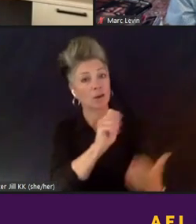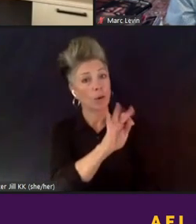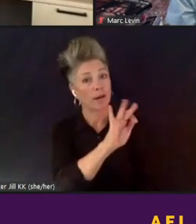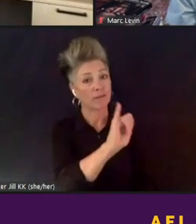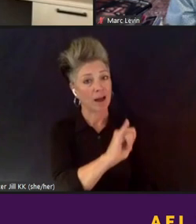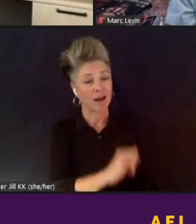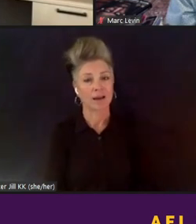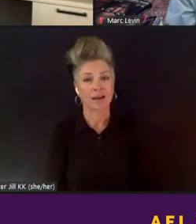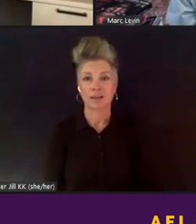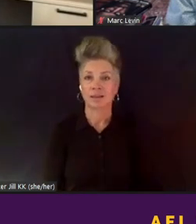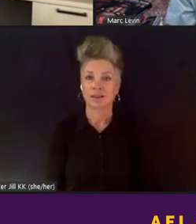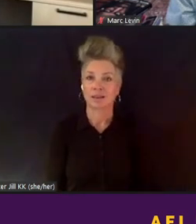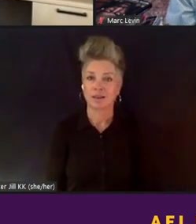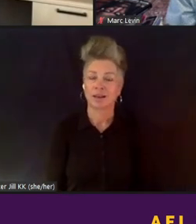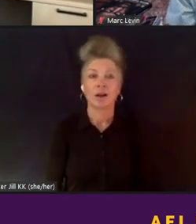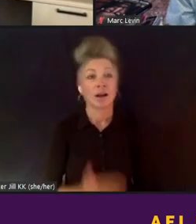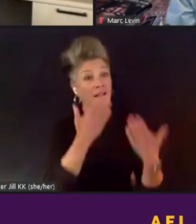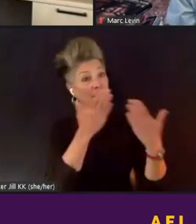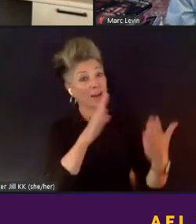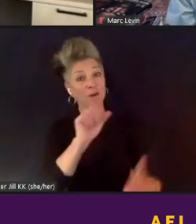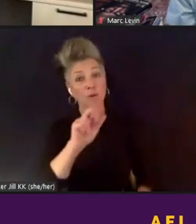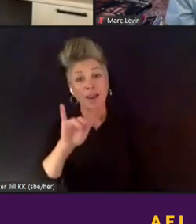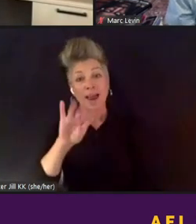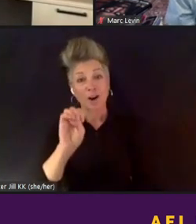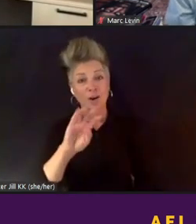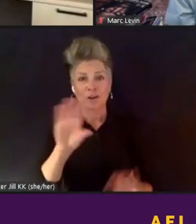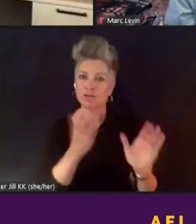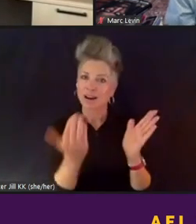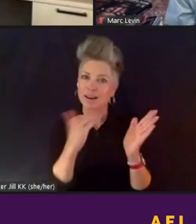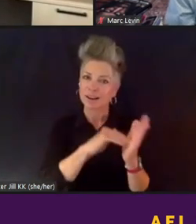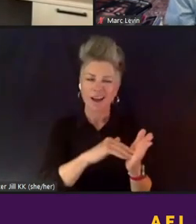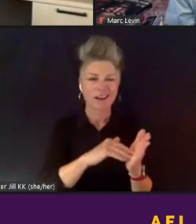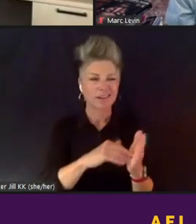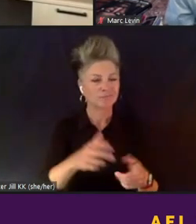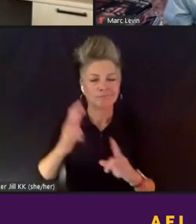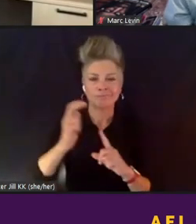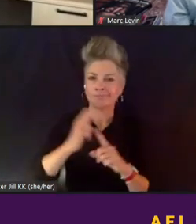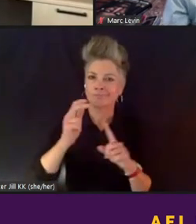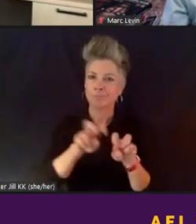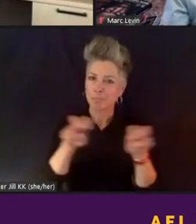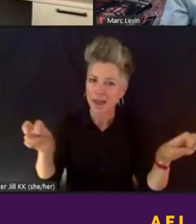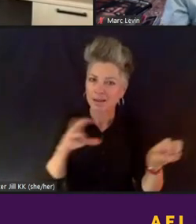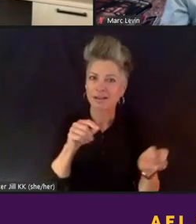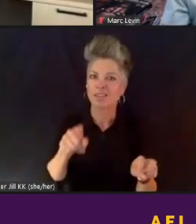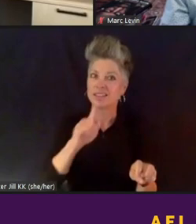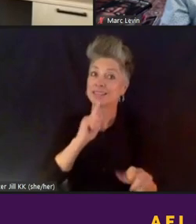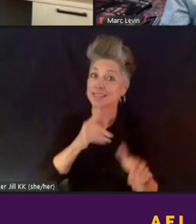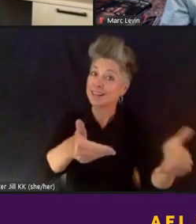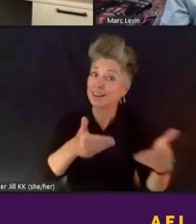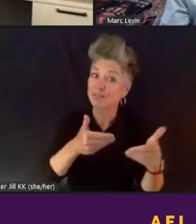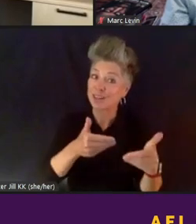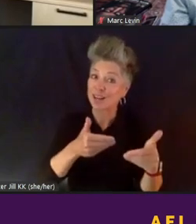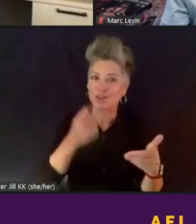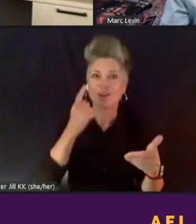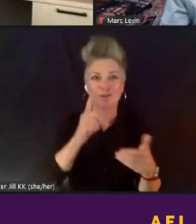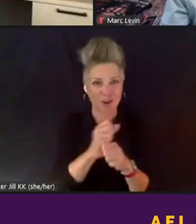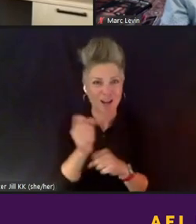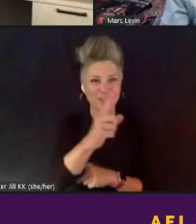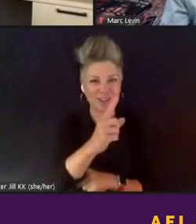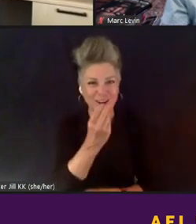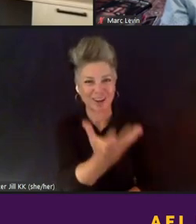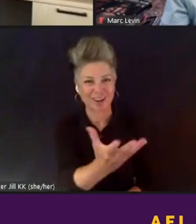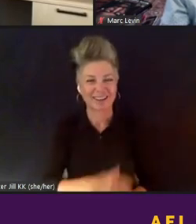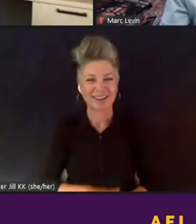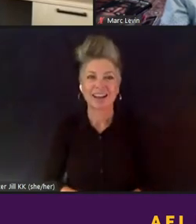Thank you, Carrie. You've done it again. Another great panel. And yes, this is an invitation already for next year. I really want to thank